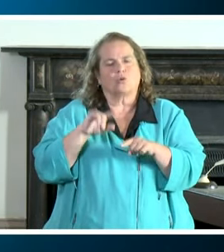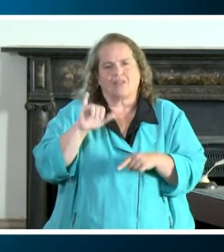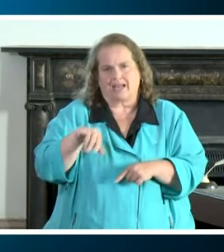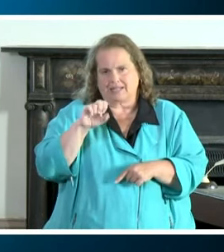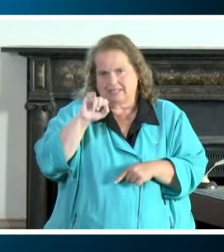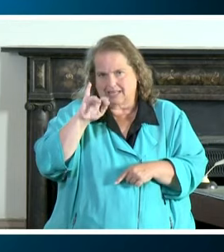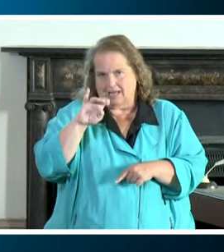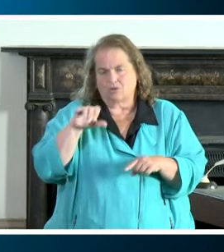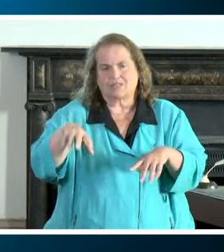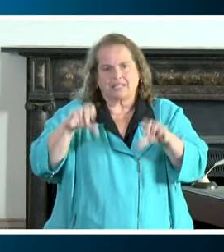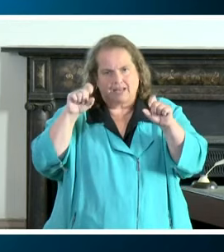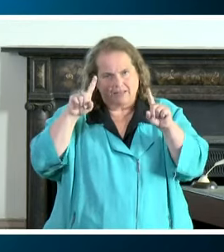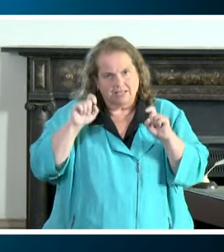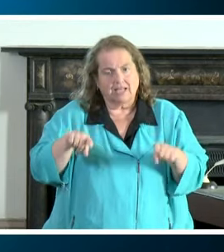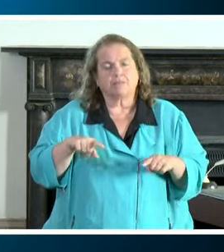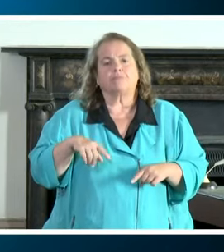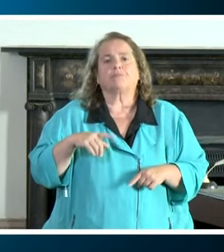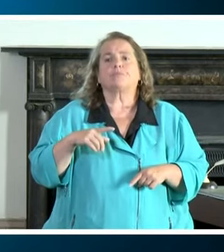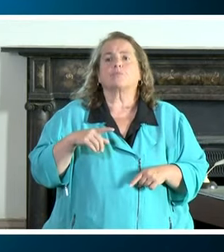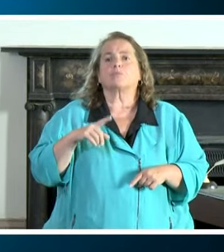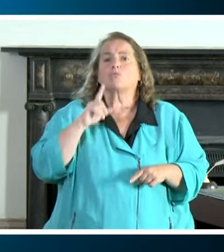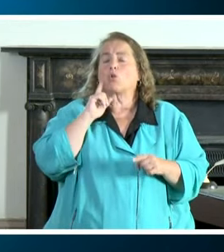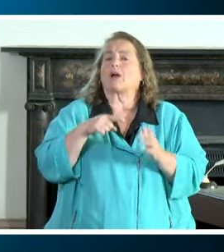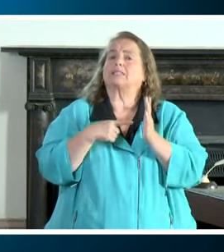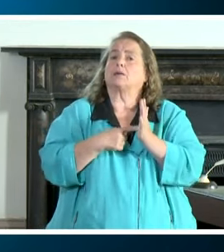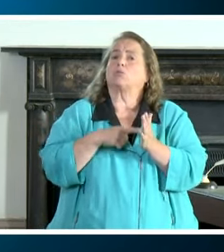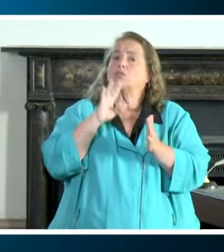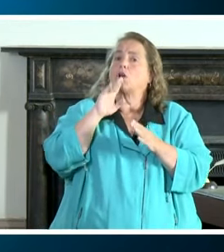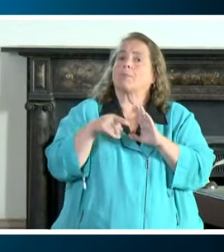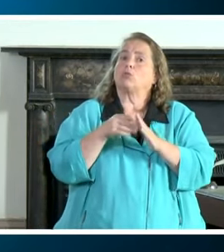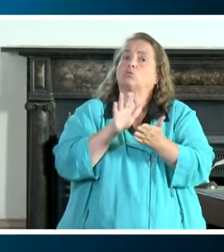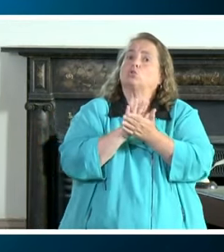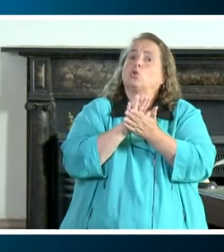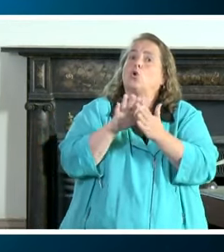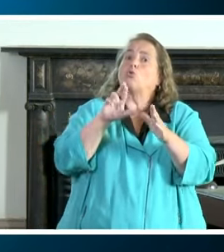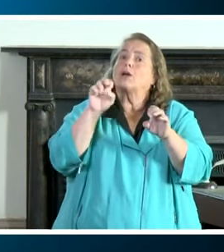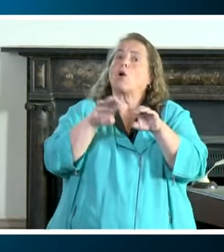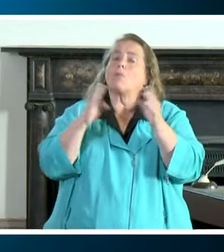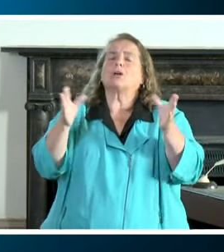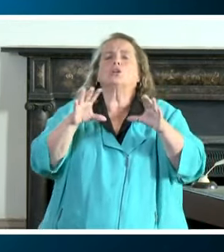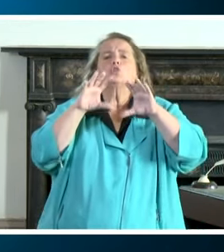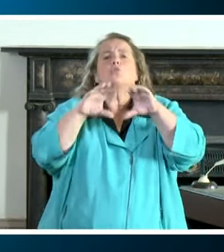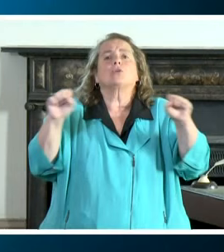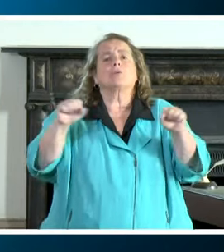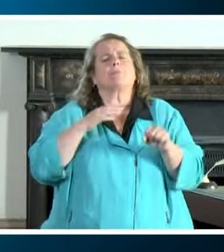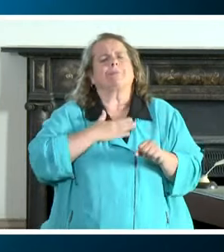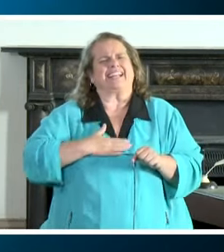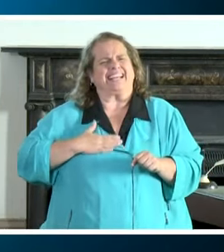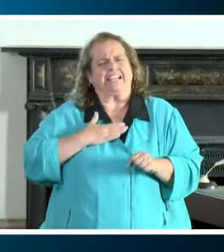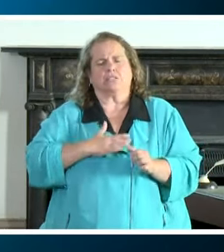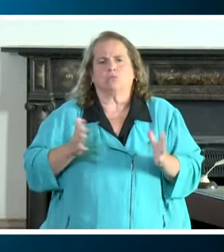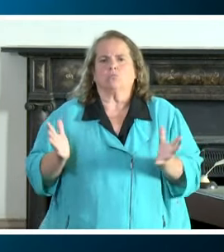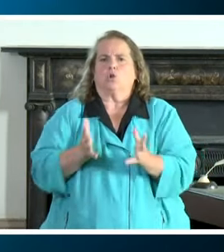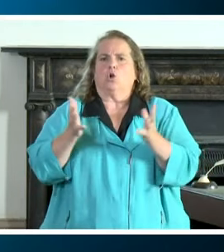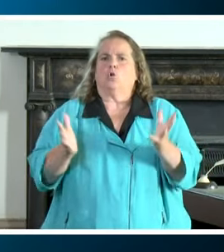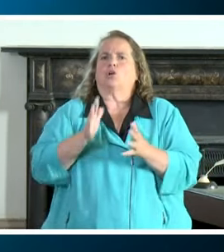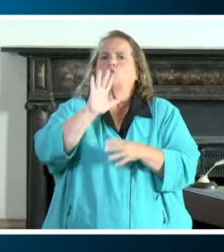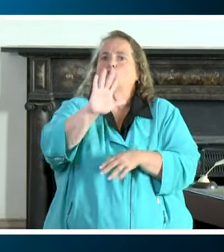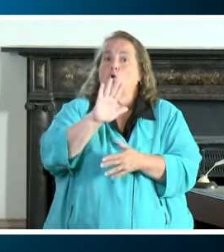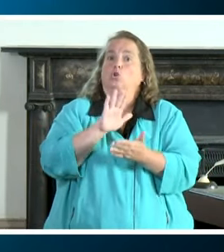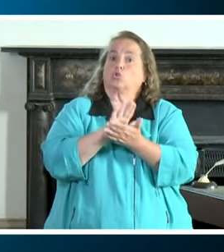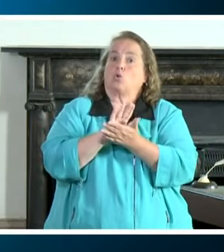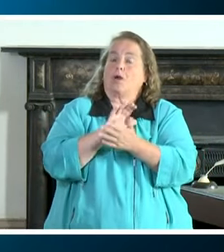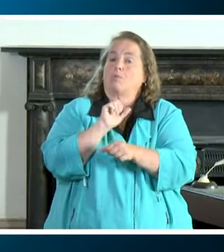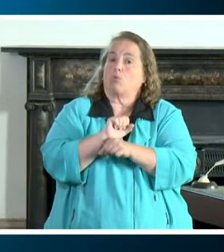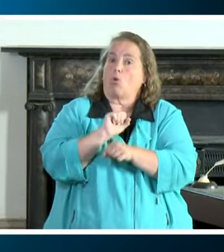about uh school reopenings superintendents please encourage your school employees because knowing whether you